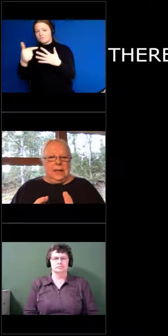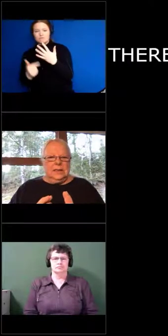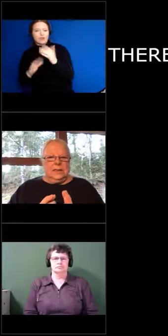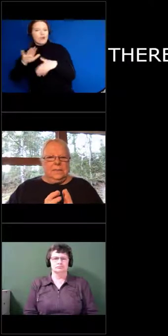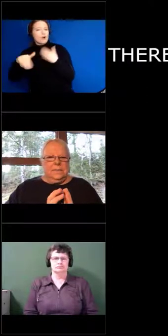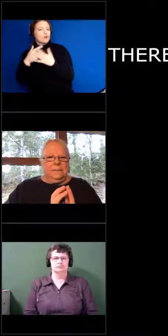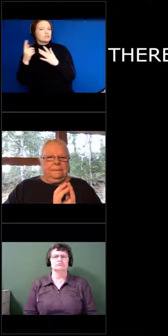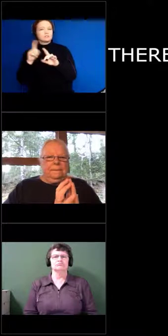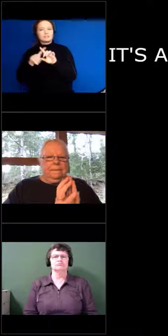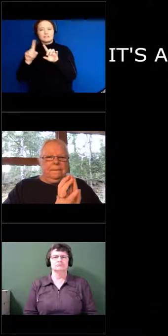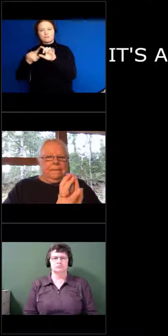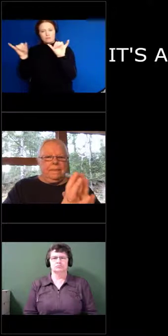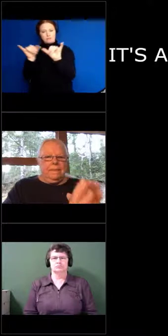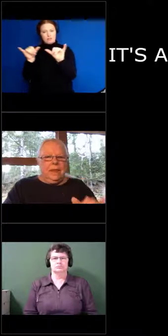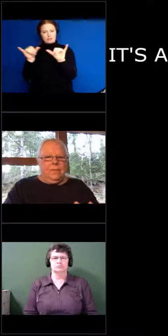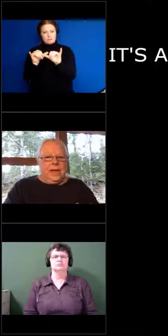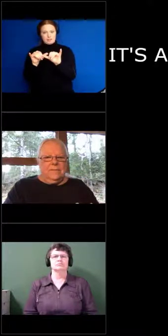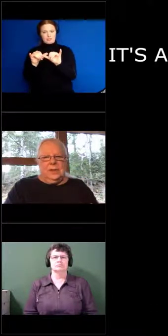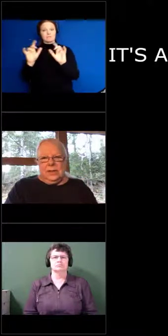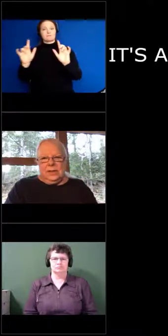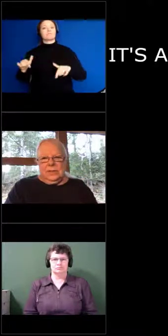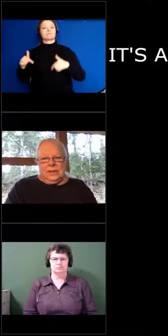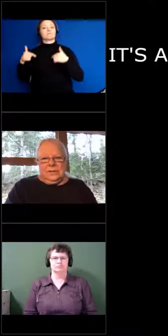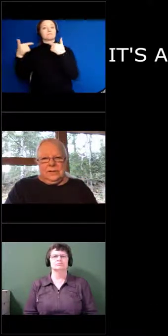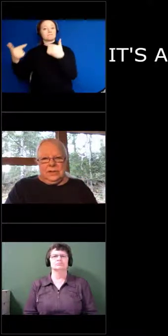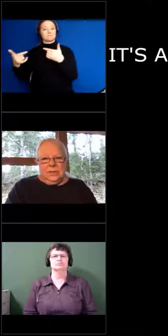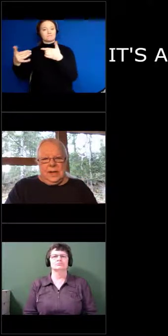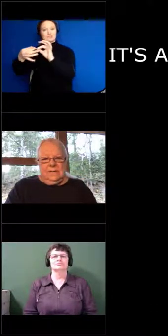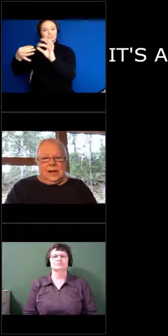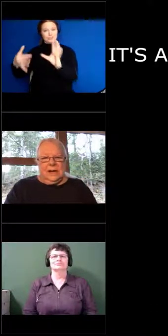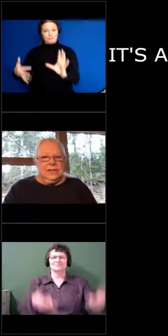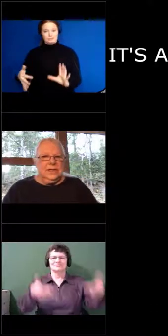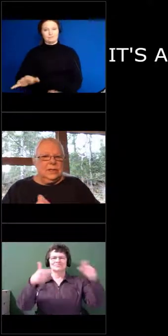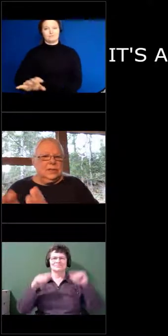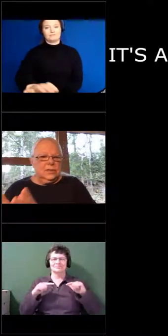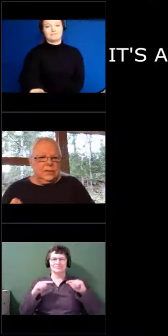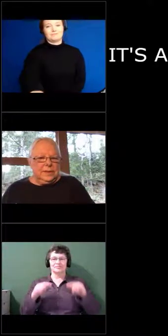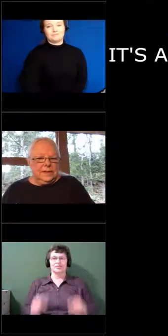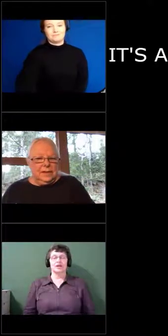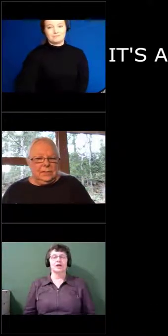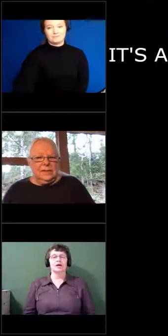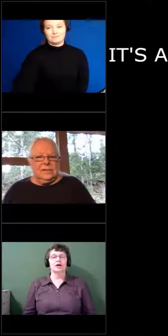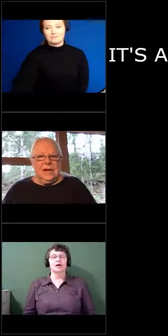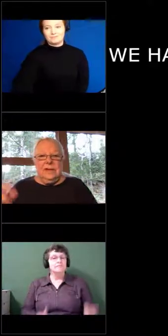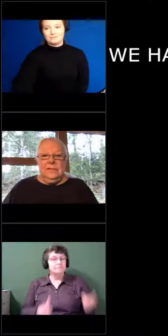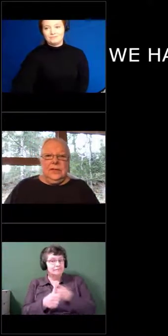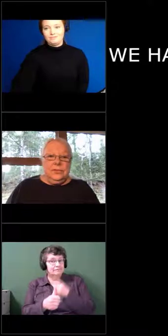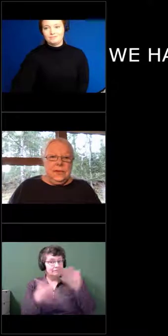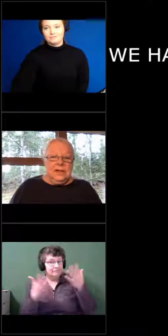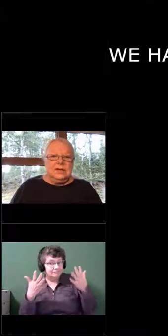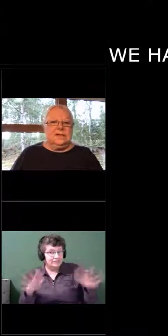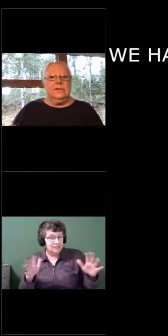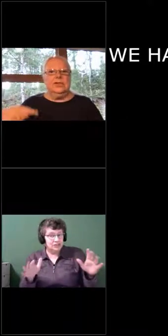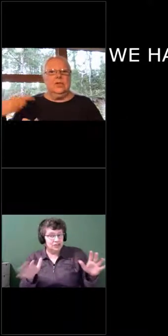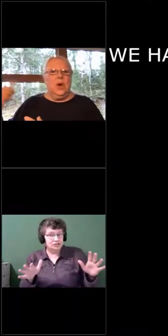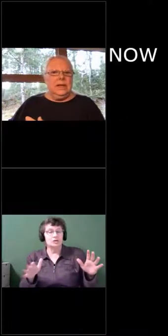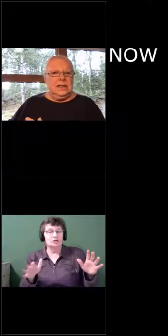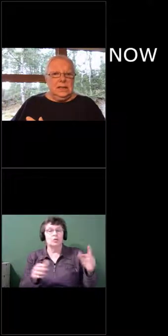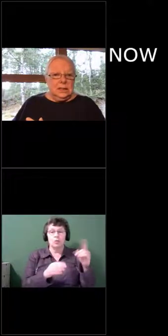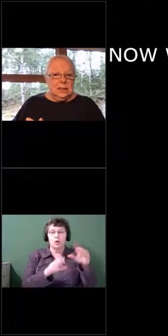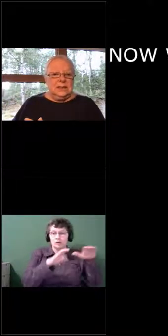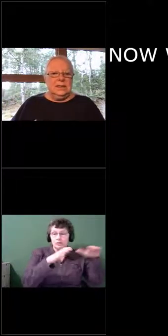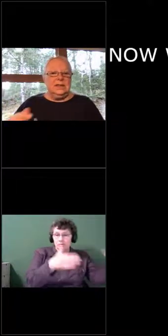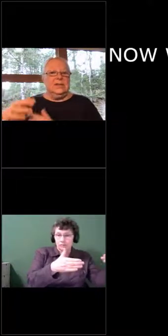And we have been working with the first wave. Now we're starting to work with the second wave. So every three years, for